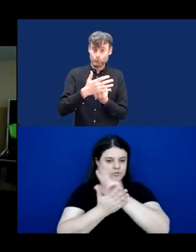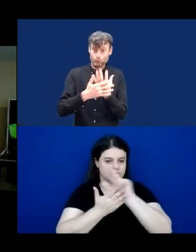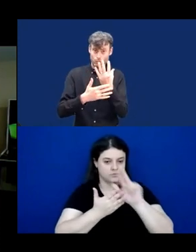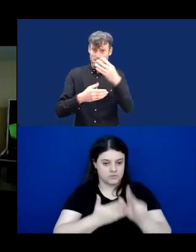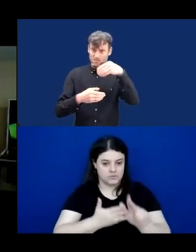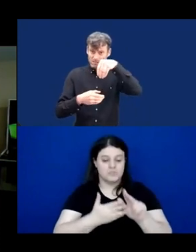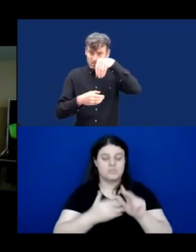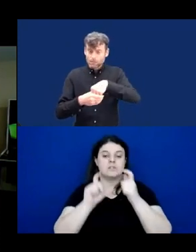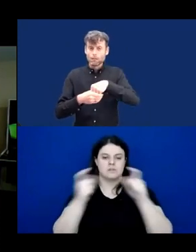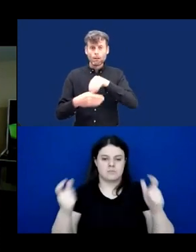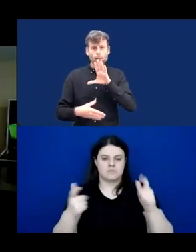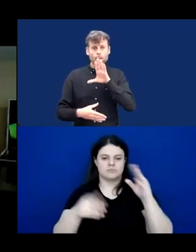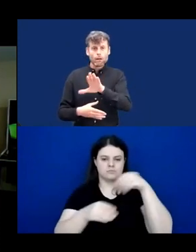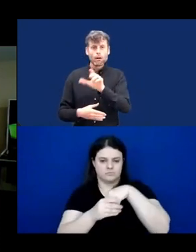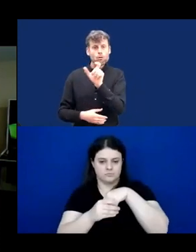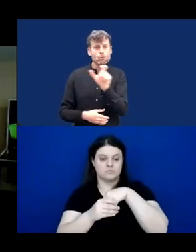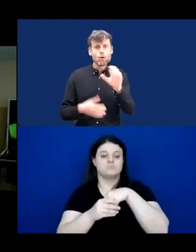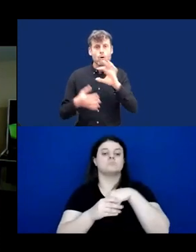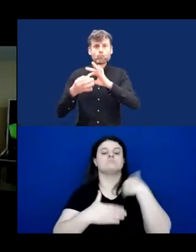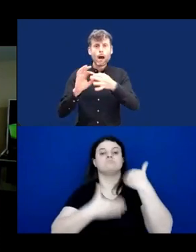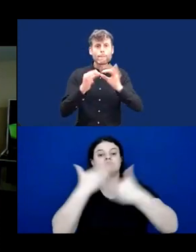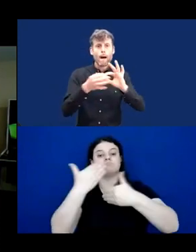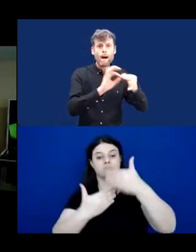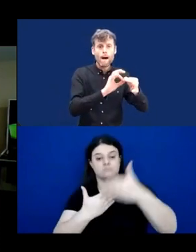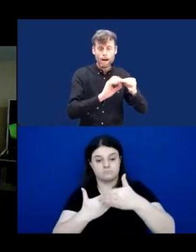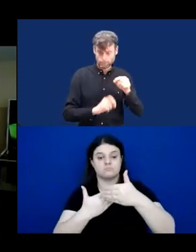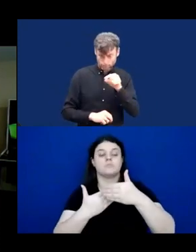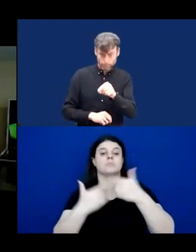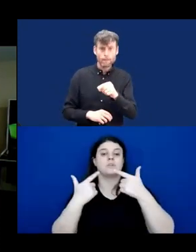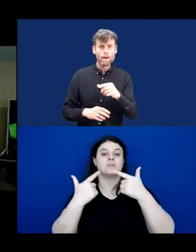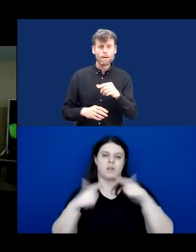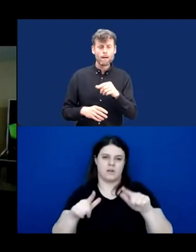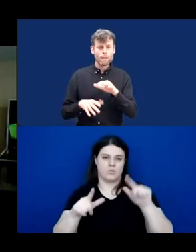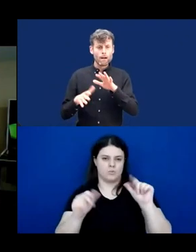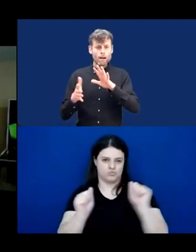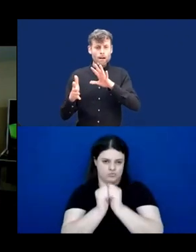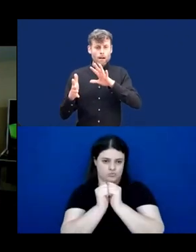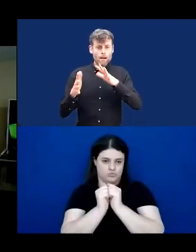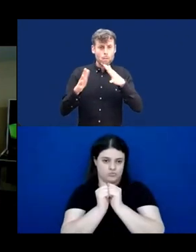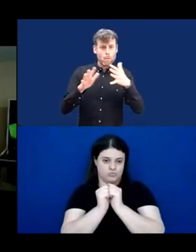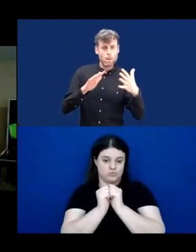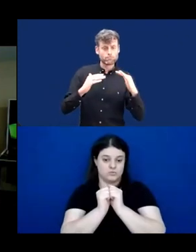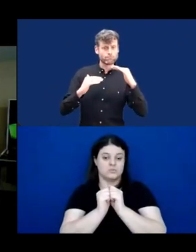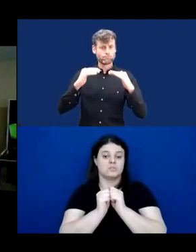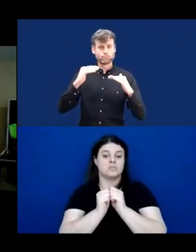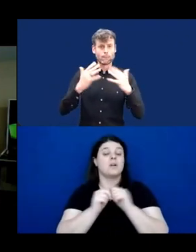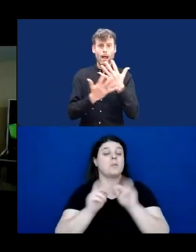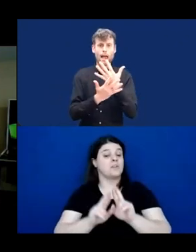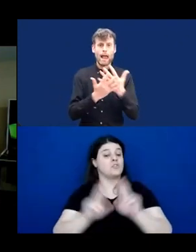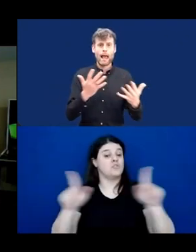Features that emerged within the language and diverged from American Sign Language